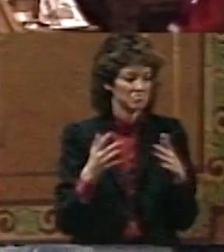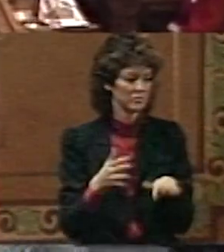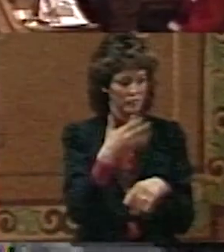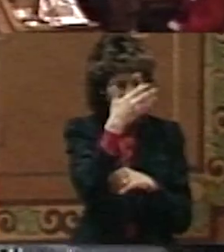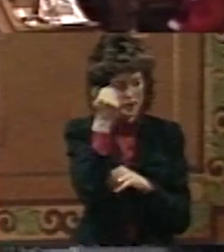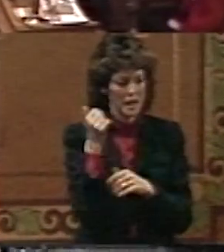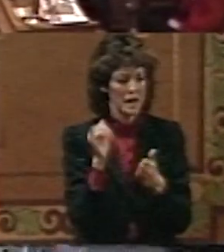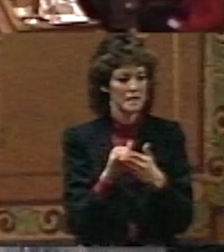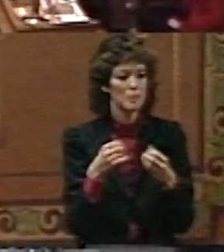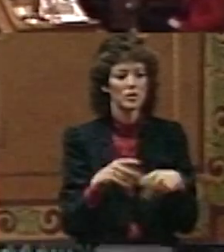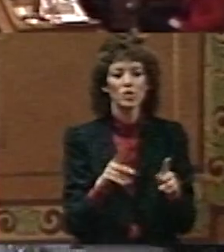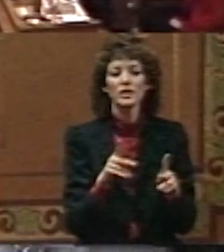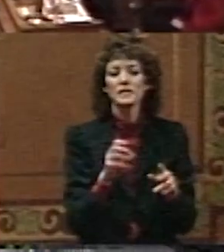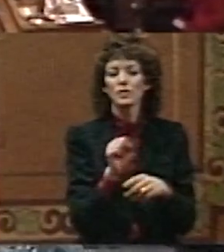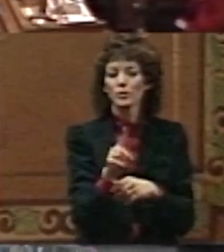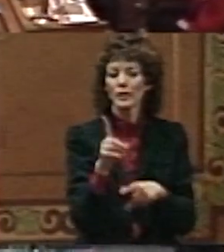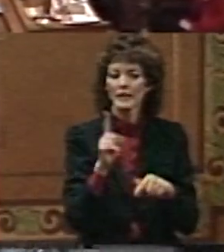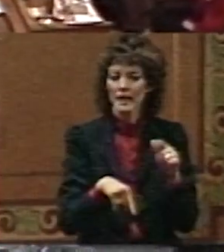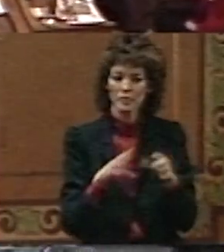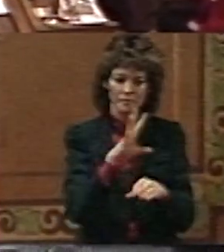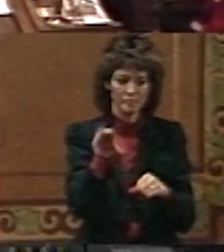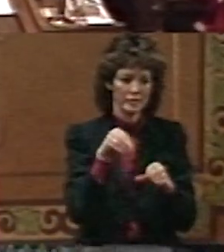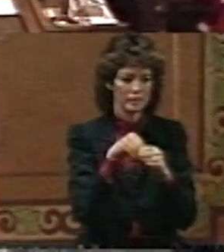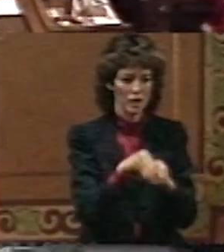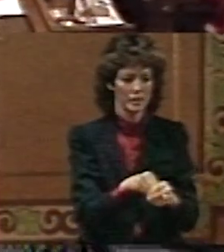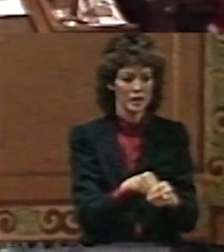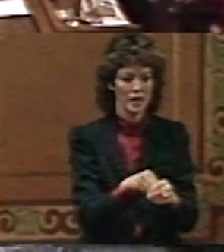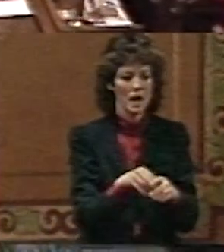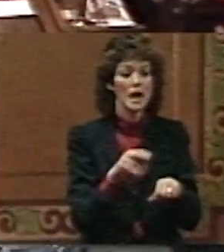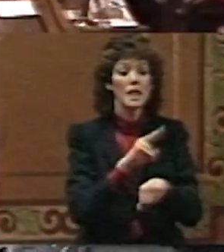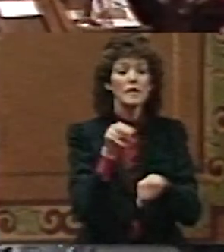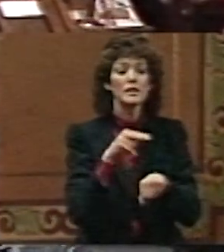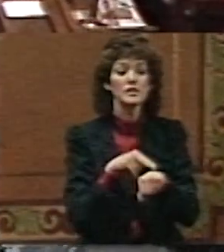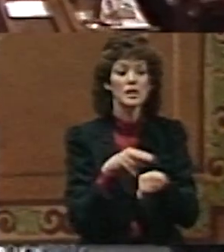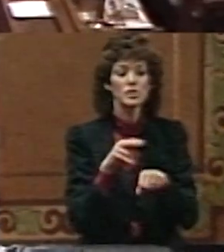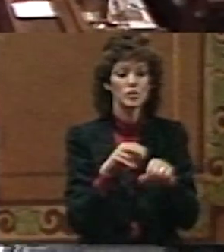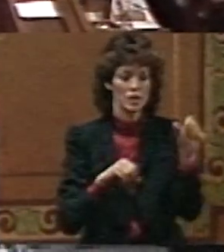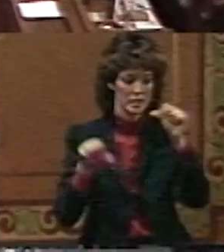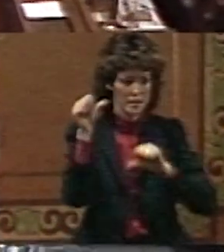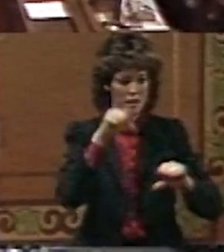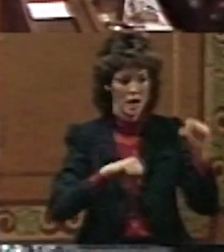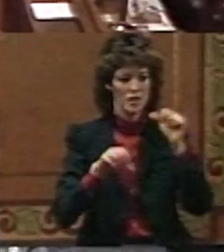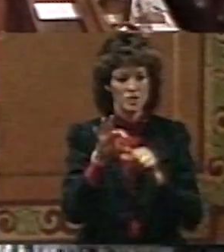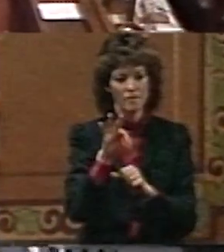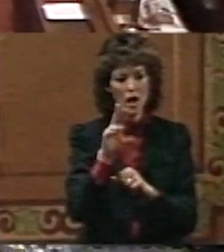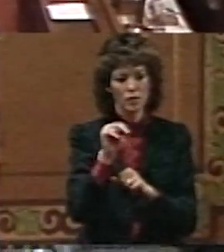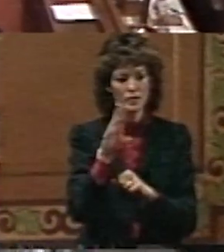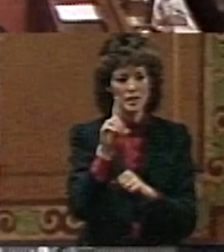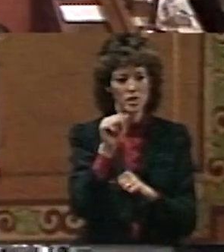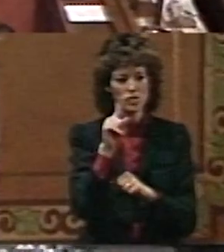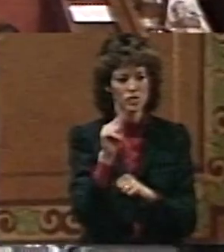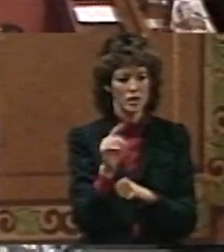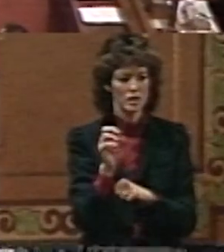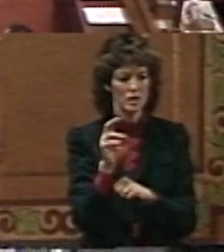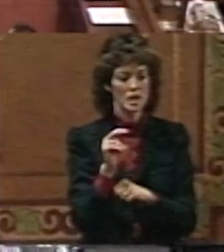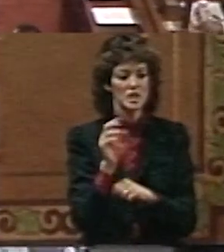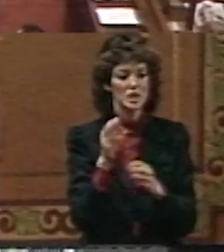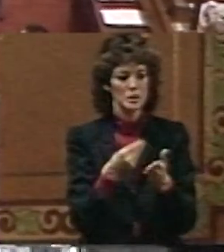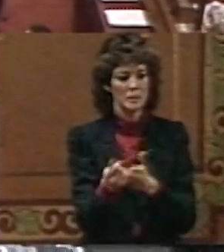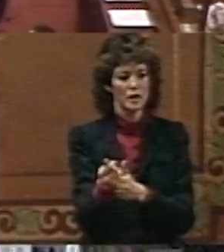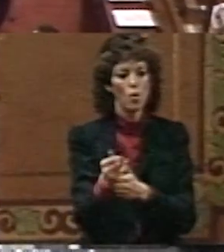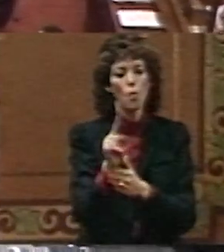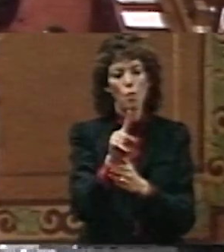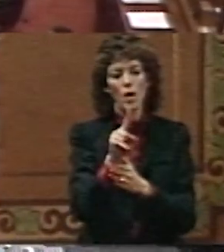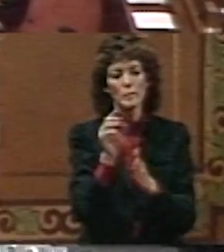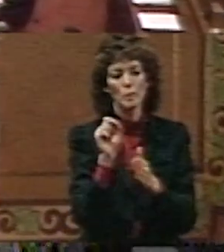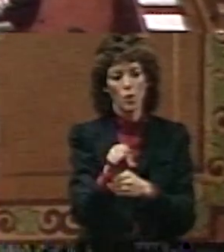Dakota cannot take part in. The National Science Foundation, ladies and gentlemen, last year spent out $1.7